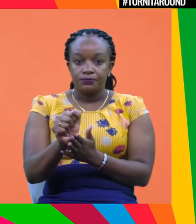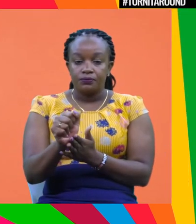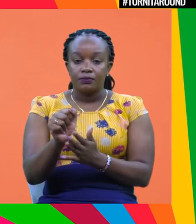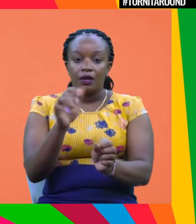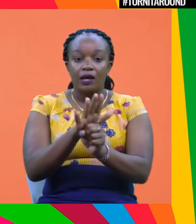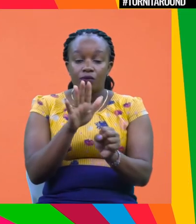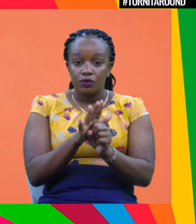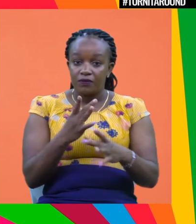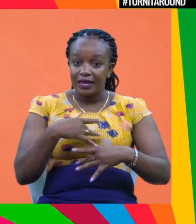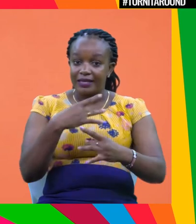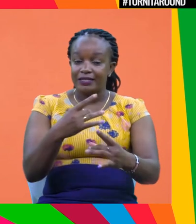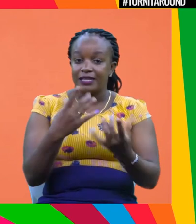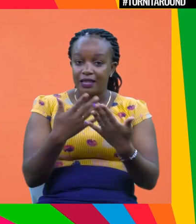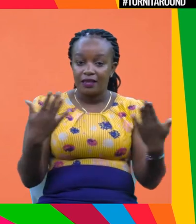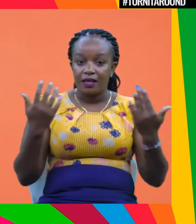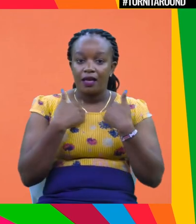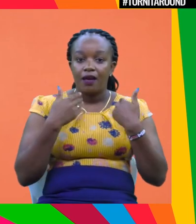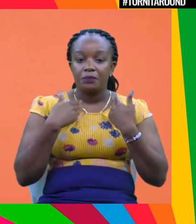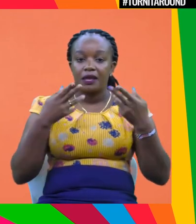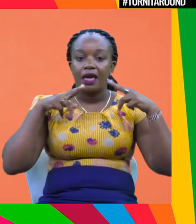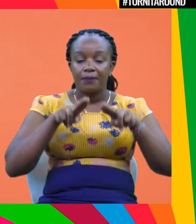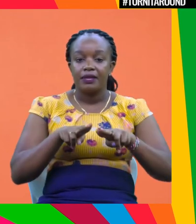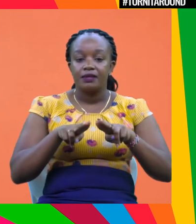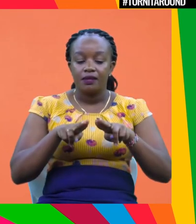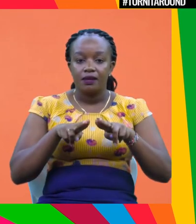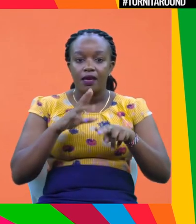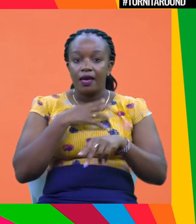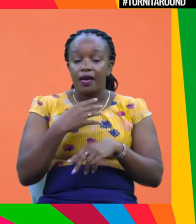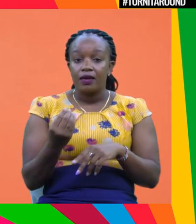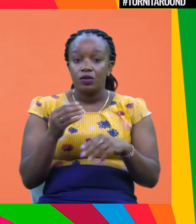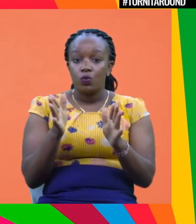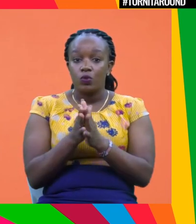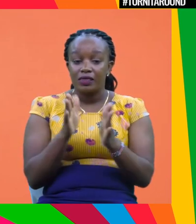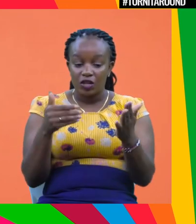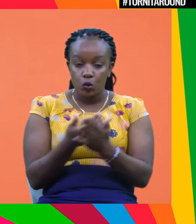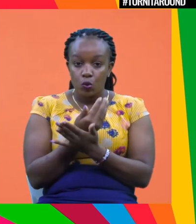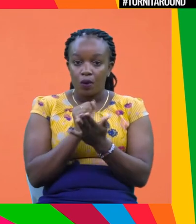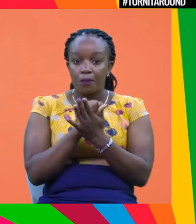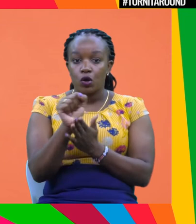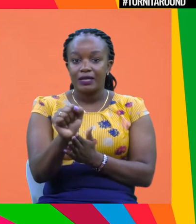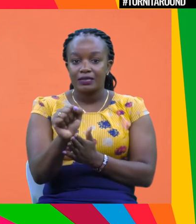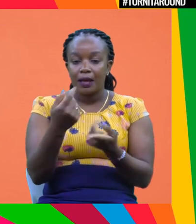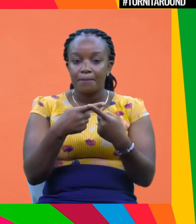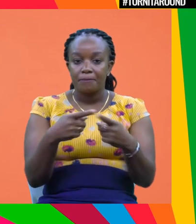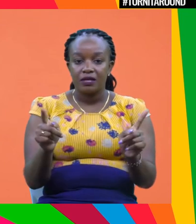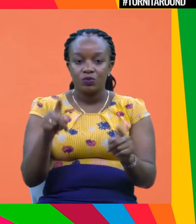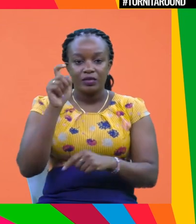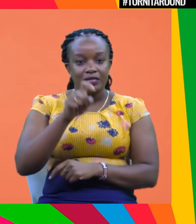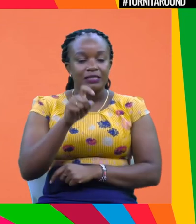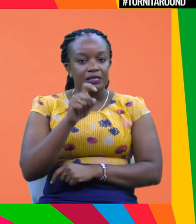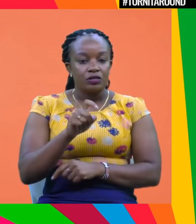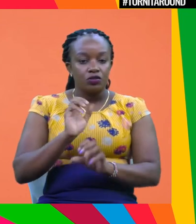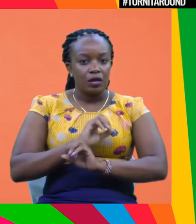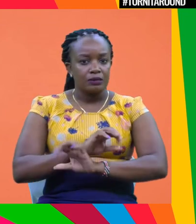there's a lot of interesting things happening, lots of innovation with new products. But again, I think we need there more